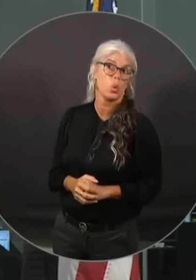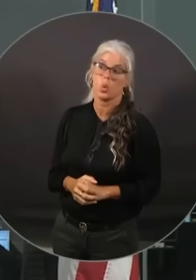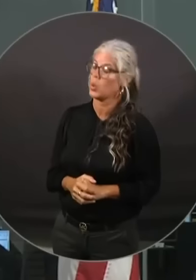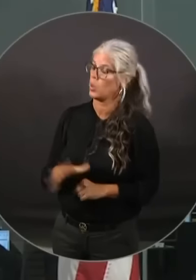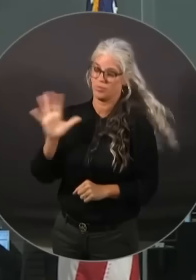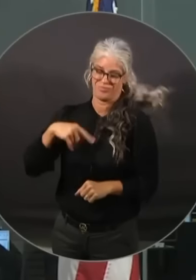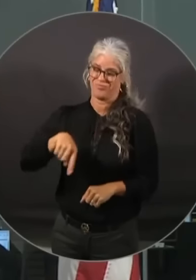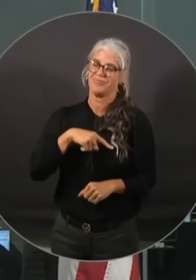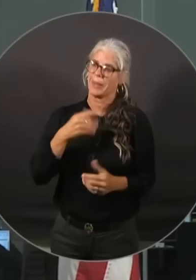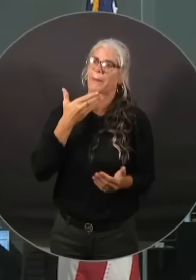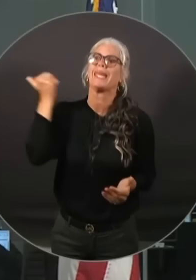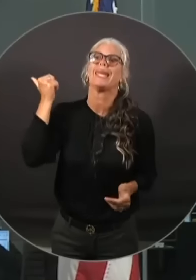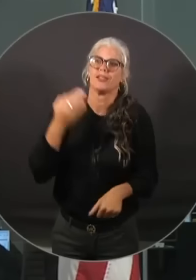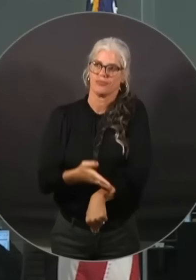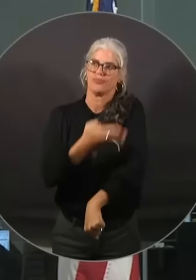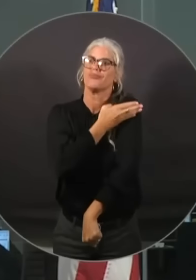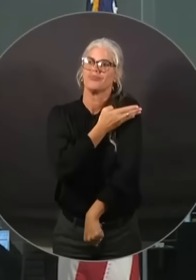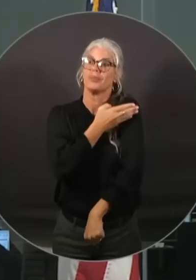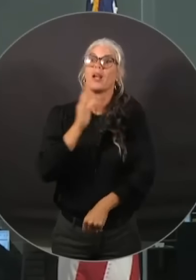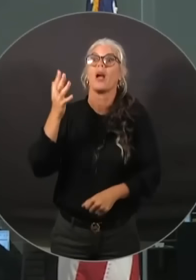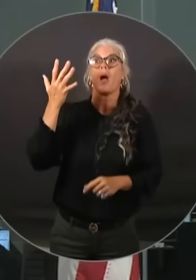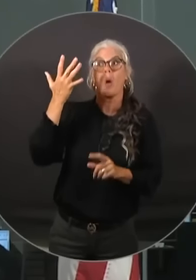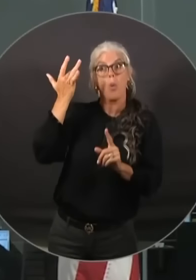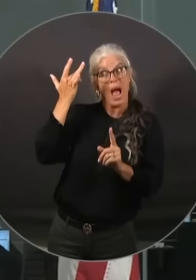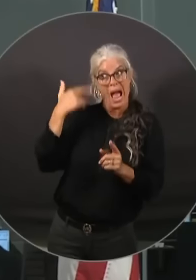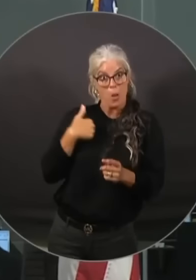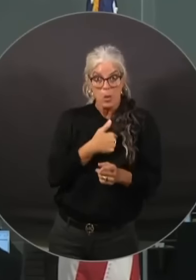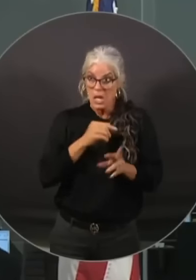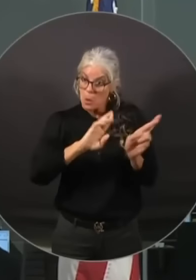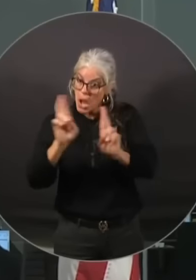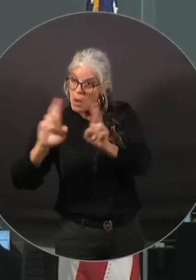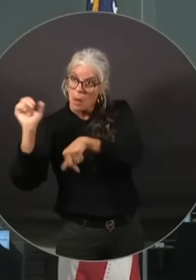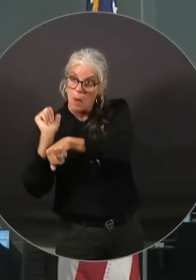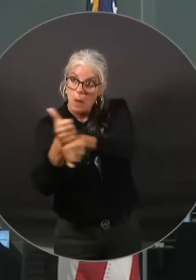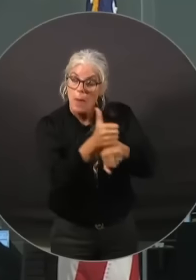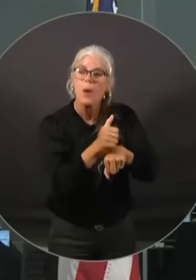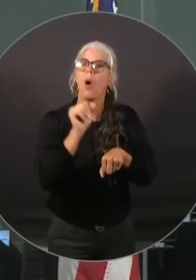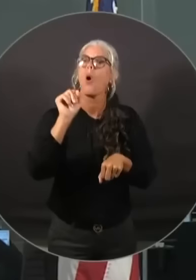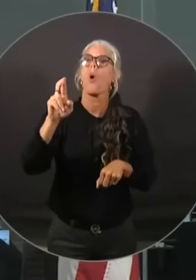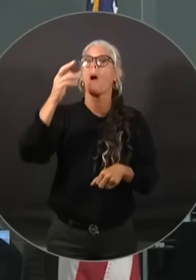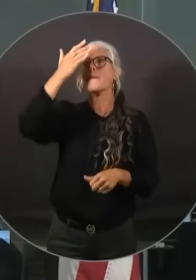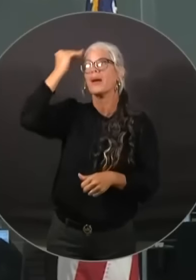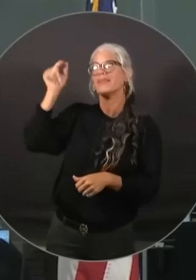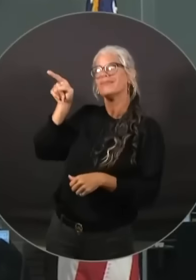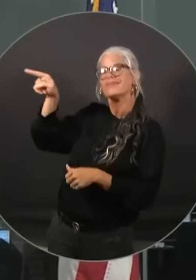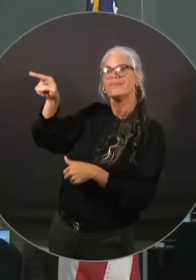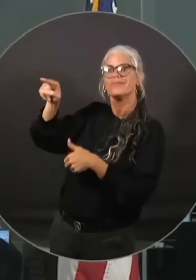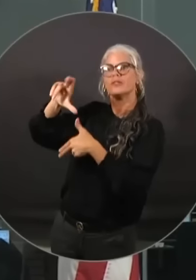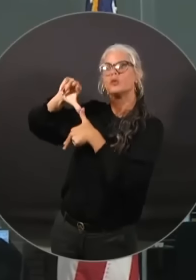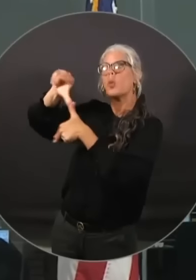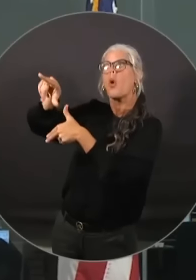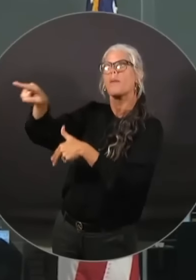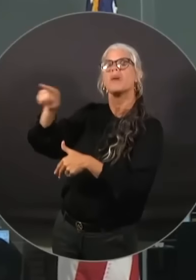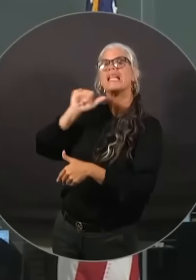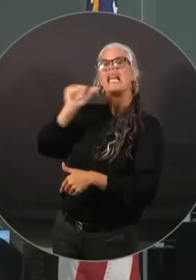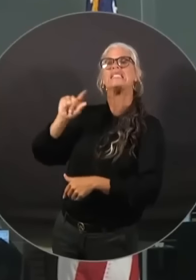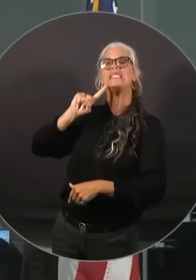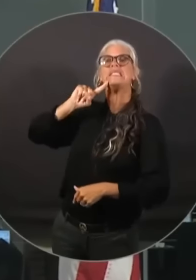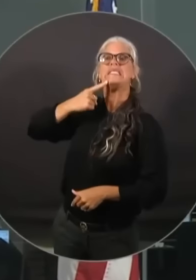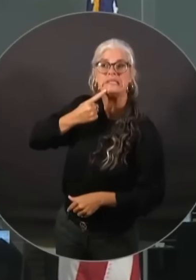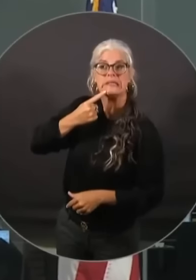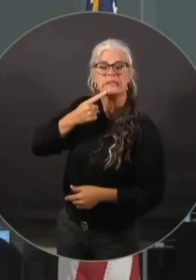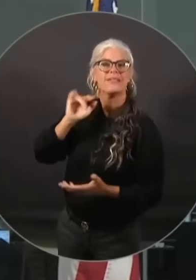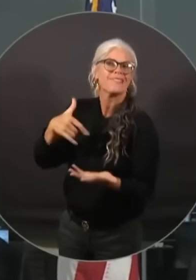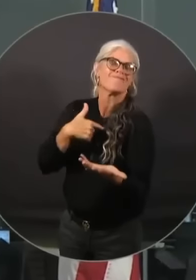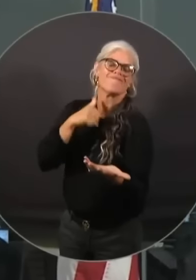whether that's because of the the devices that we've put in or just because the storm is is not as powerful as those maybe it's